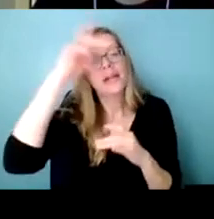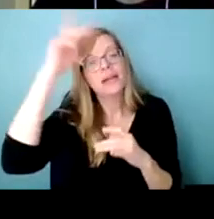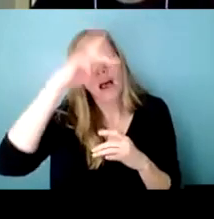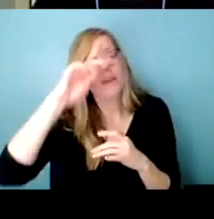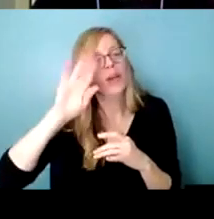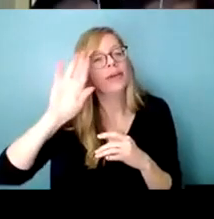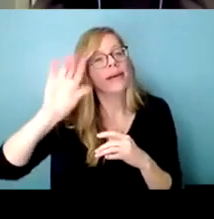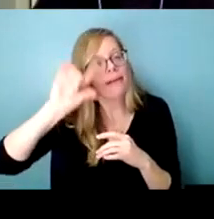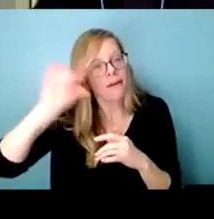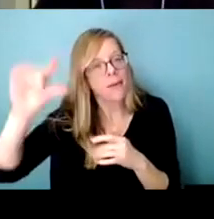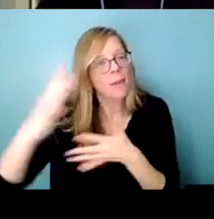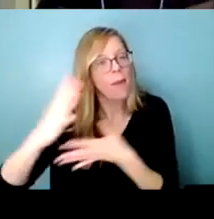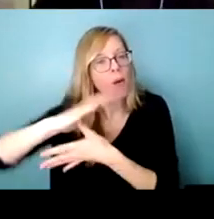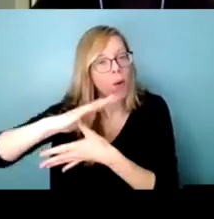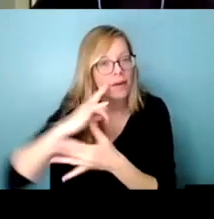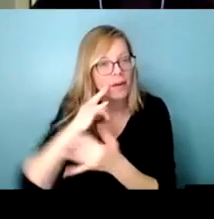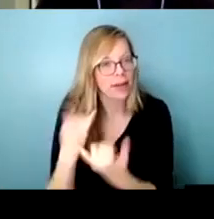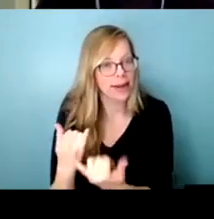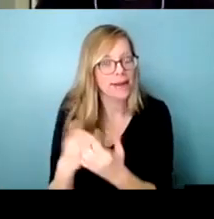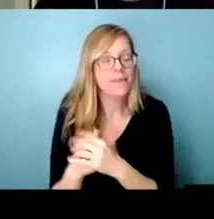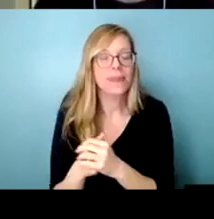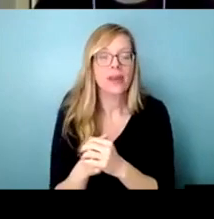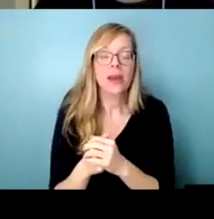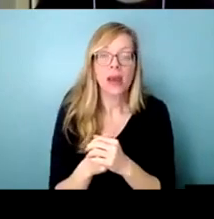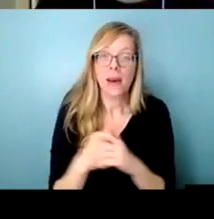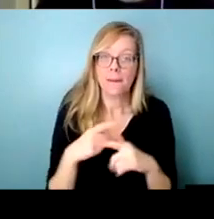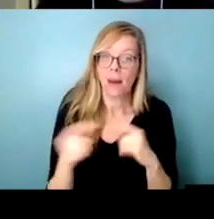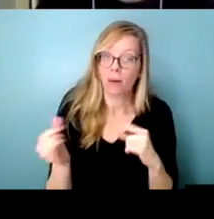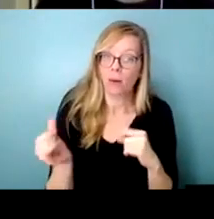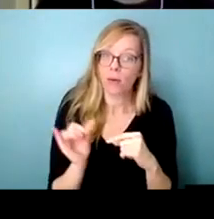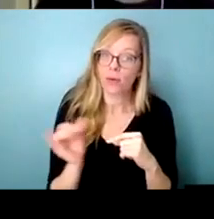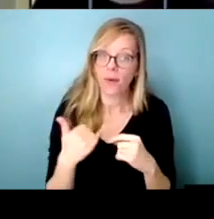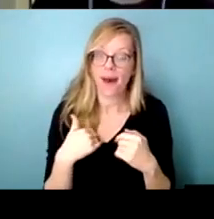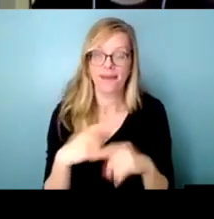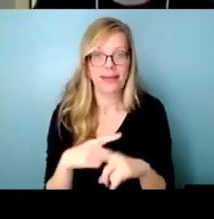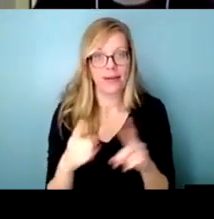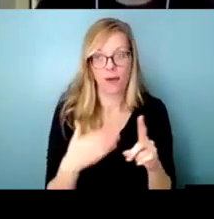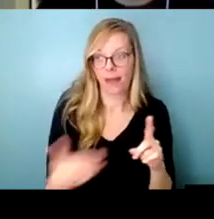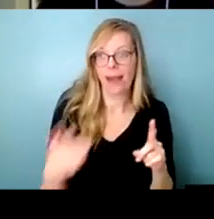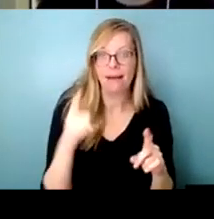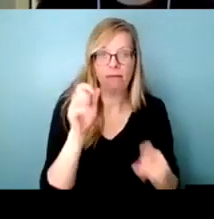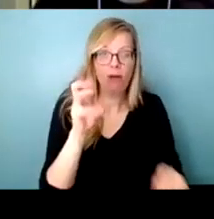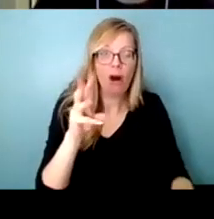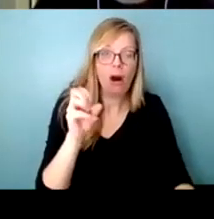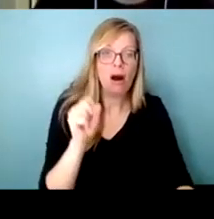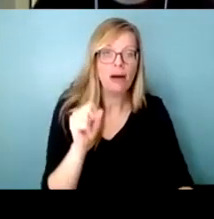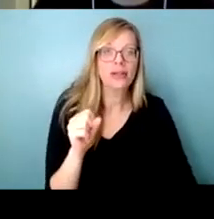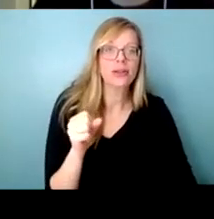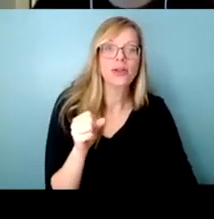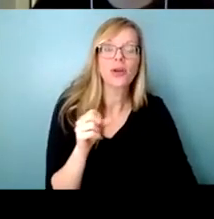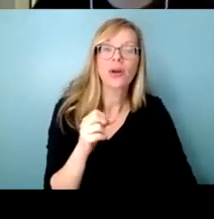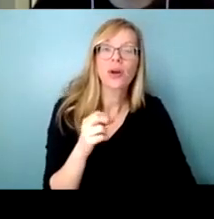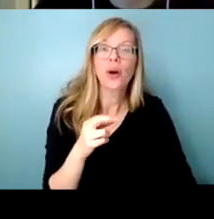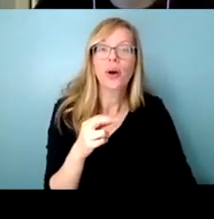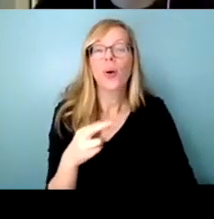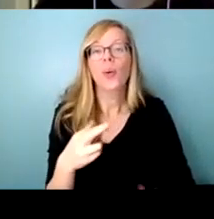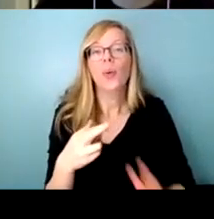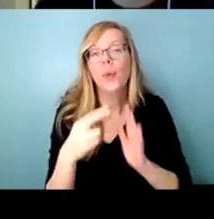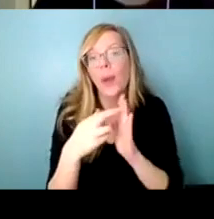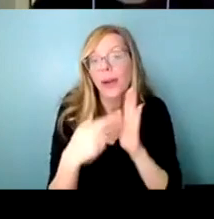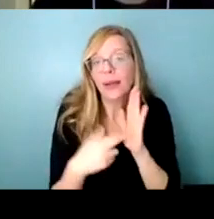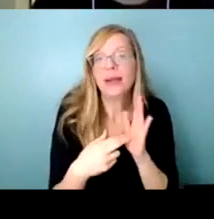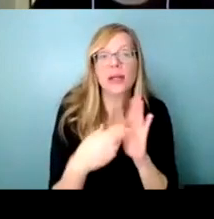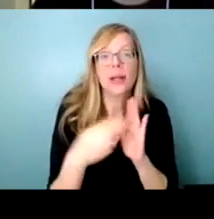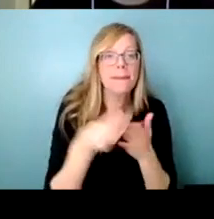so then under within that there's all these different things like laws regulations policy frameworks programs budgets